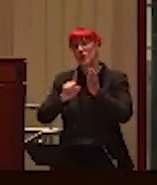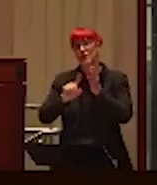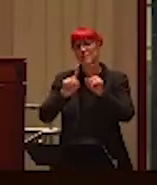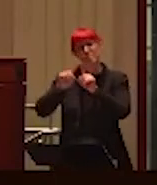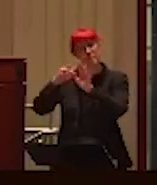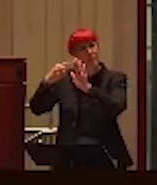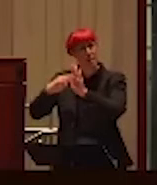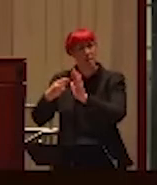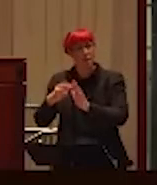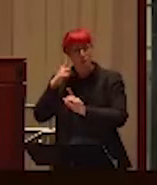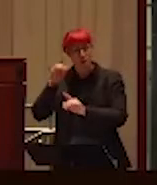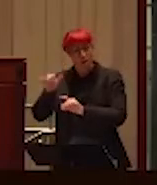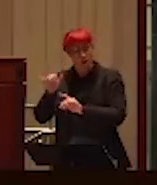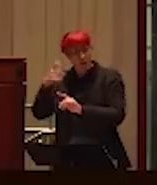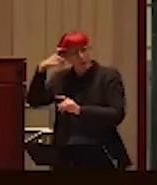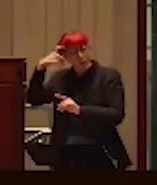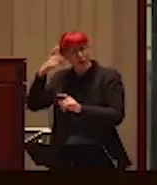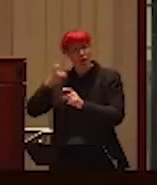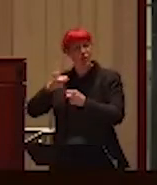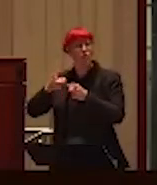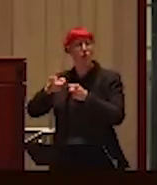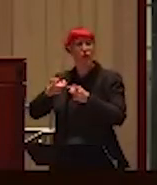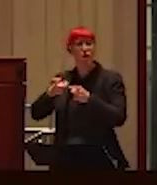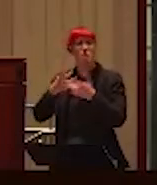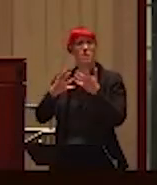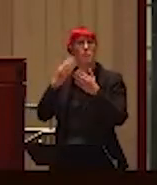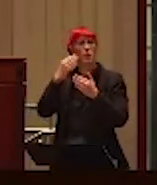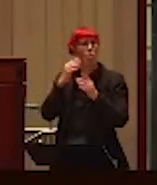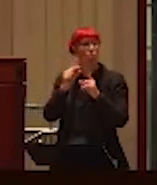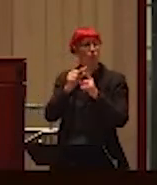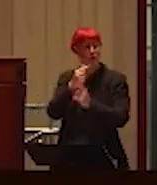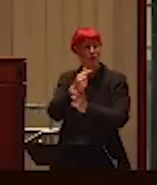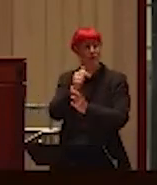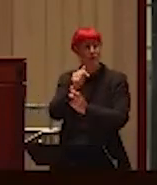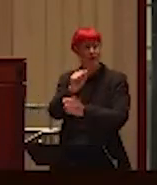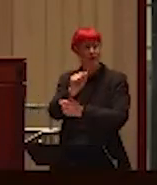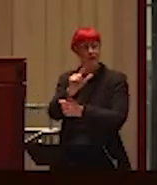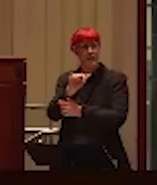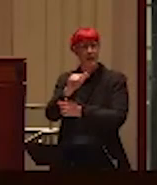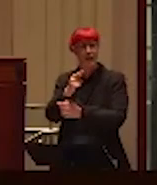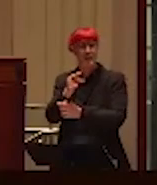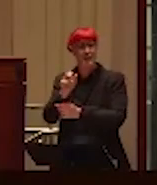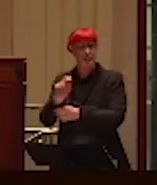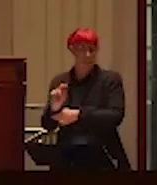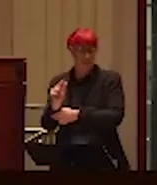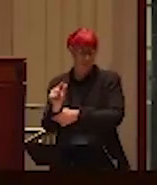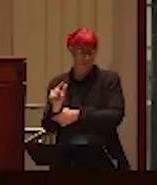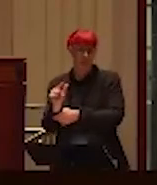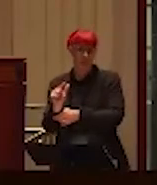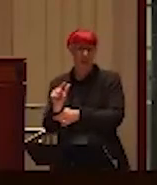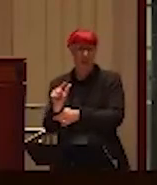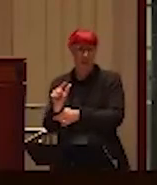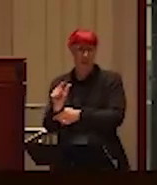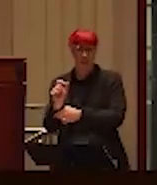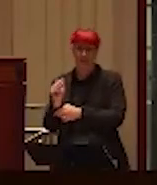Um, but essentially it was, if you may have heard the term gaslighting, so there, there was a lot of gaslighting, but it just, it started, it